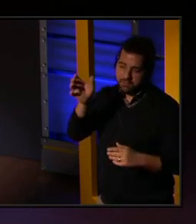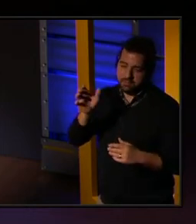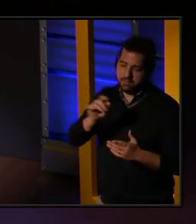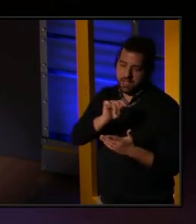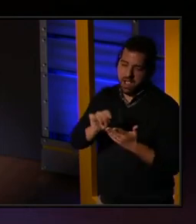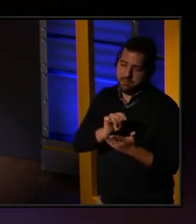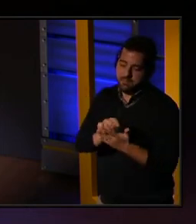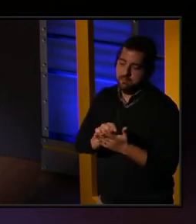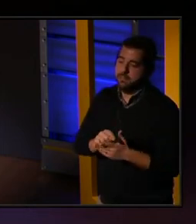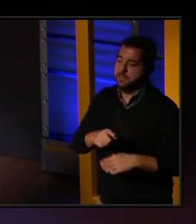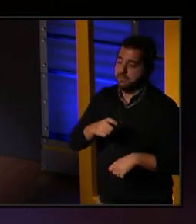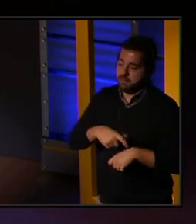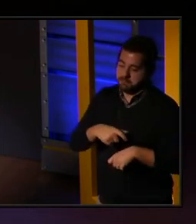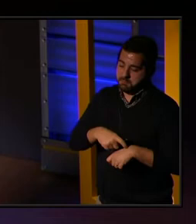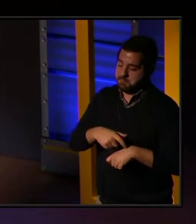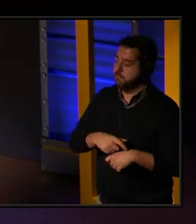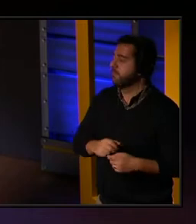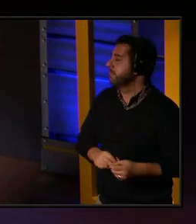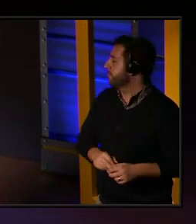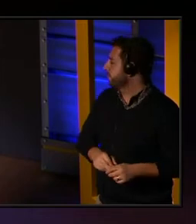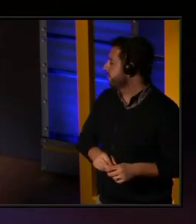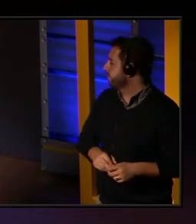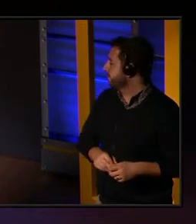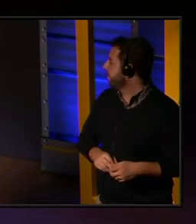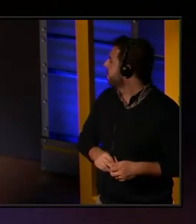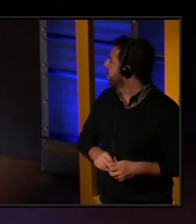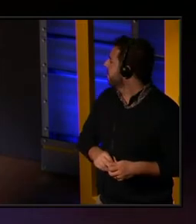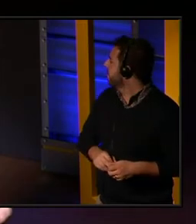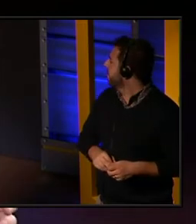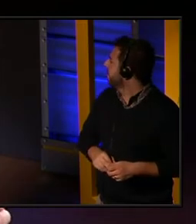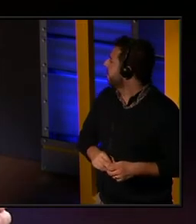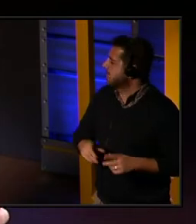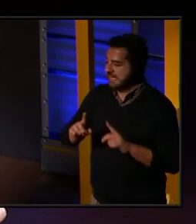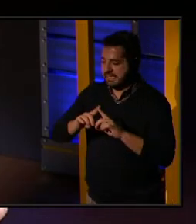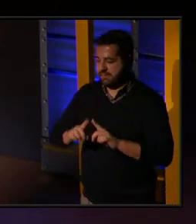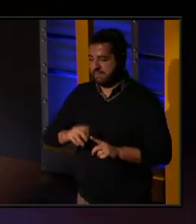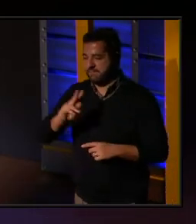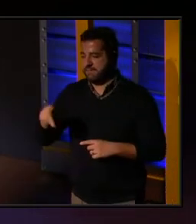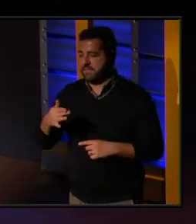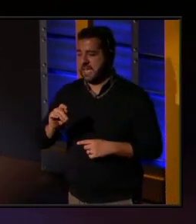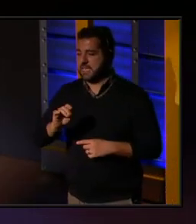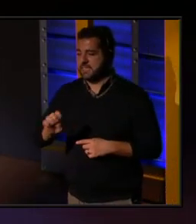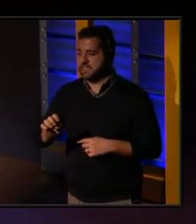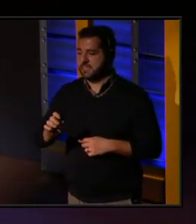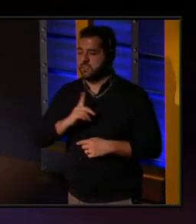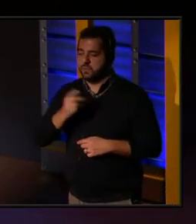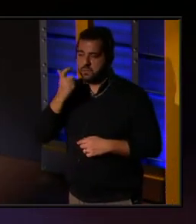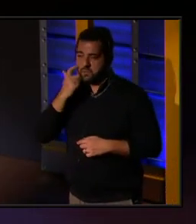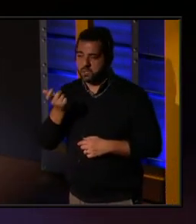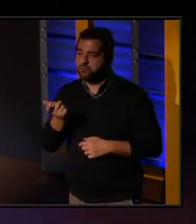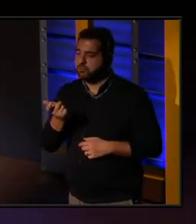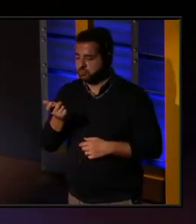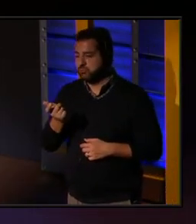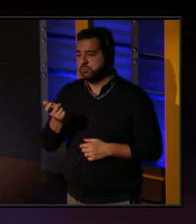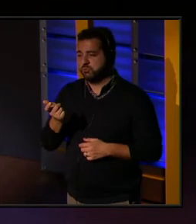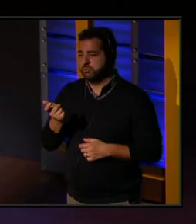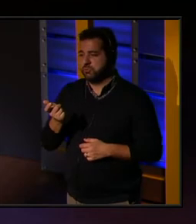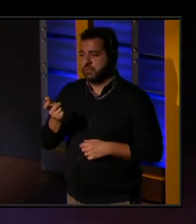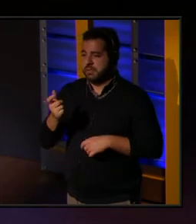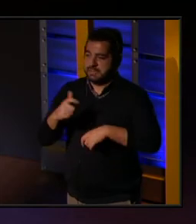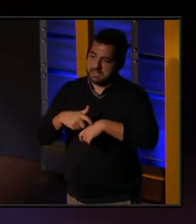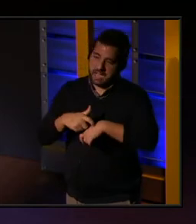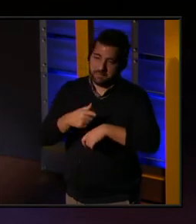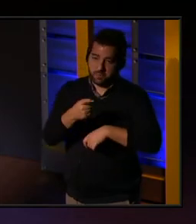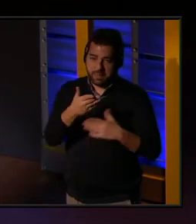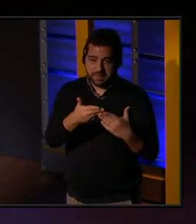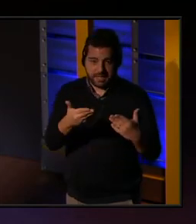And so I've gone through different phases of watching time be